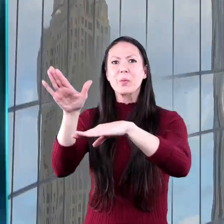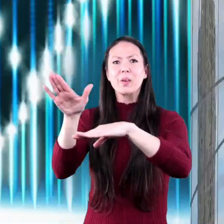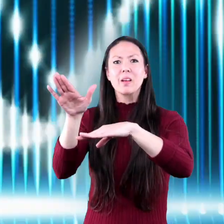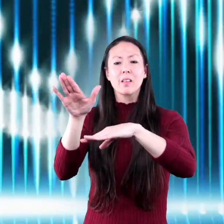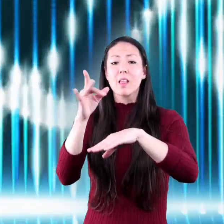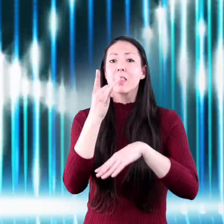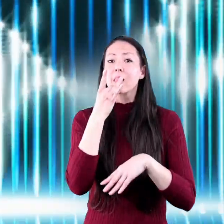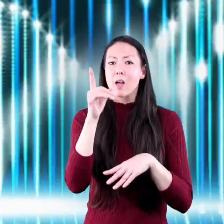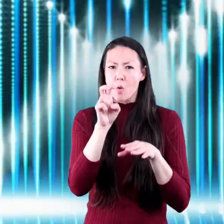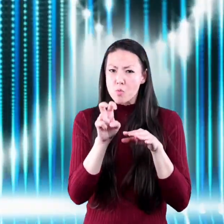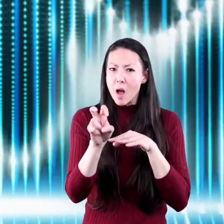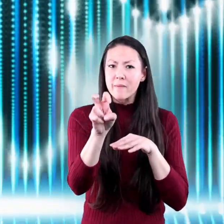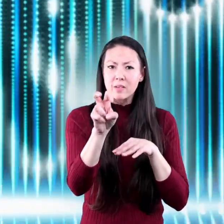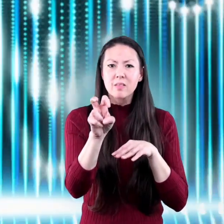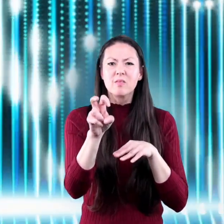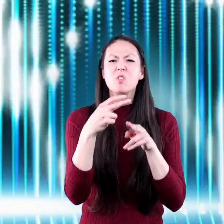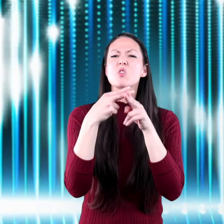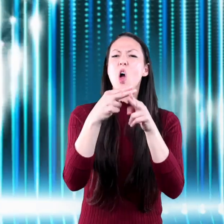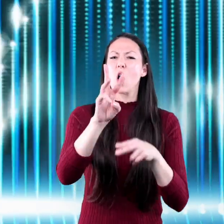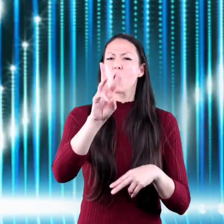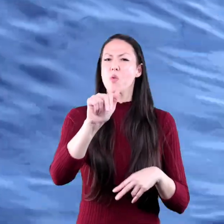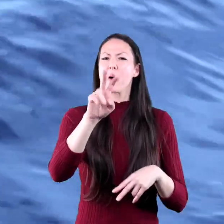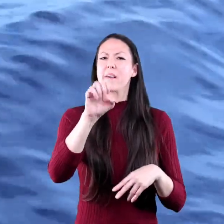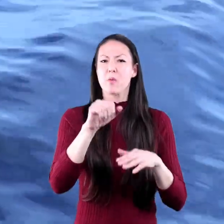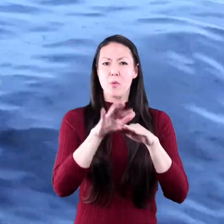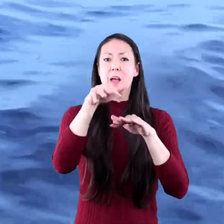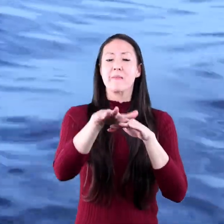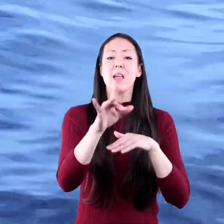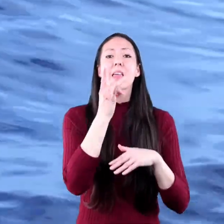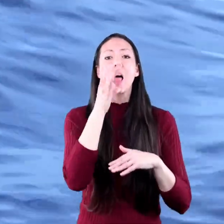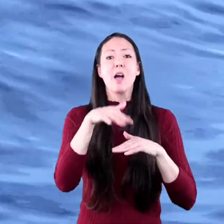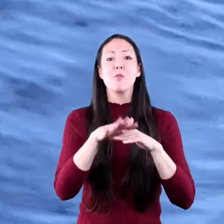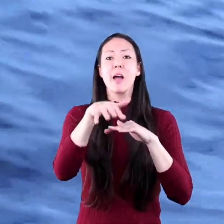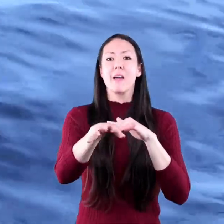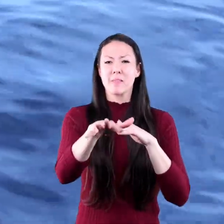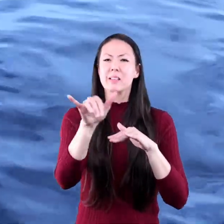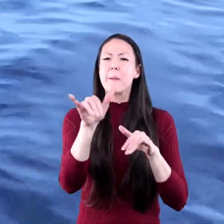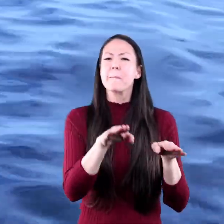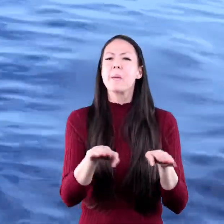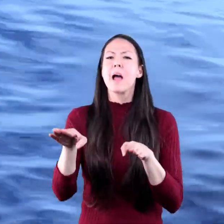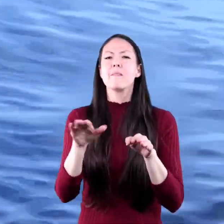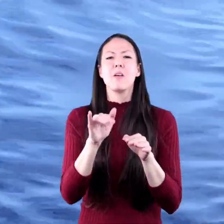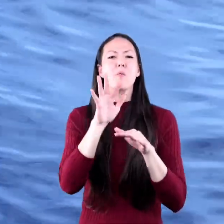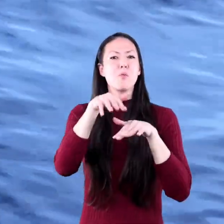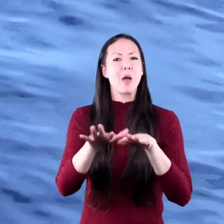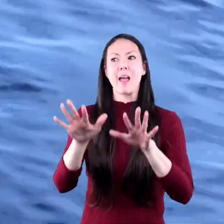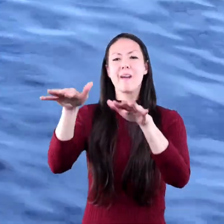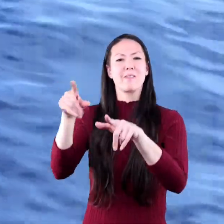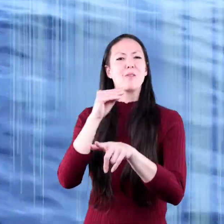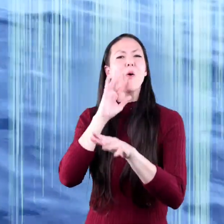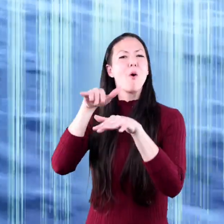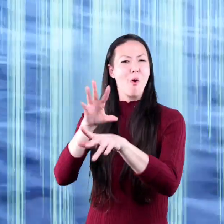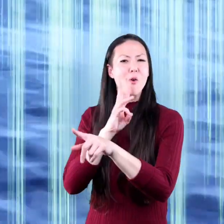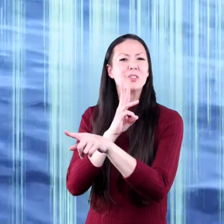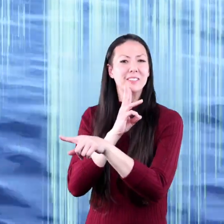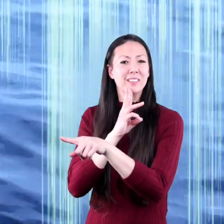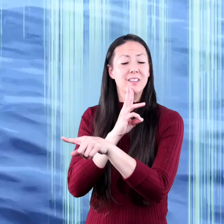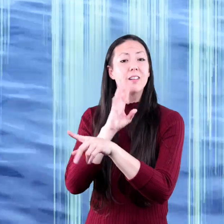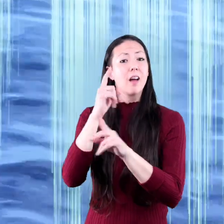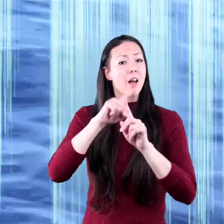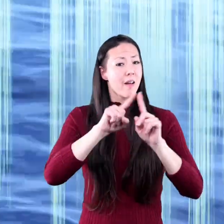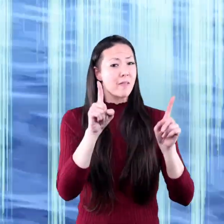Light travels in something called waves. Light waves behave much like the waves in the ocean. However,